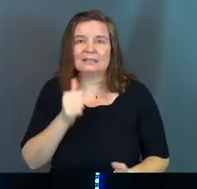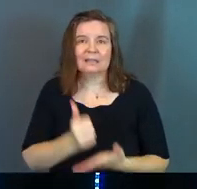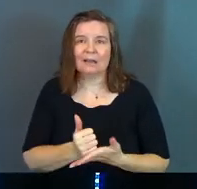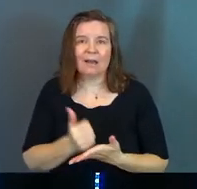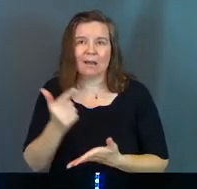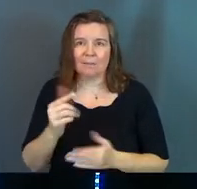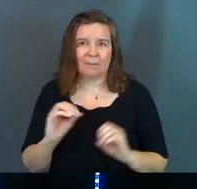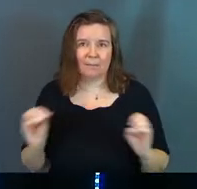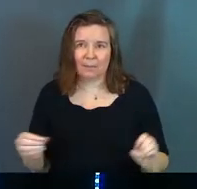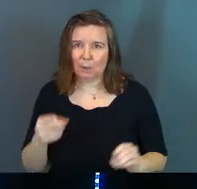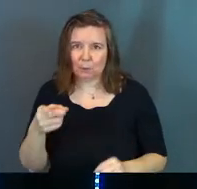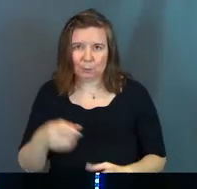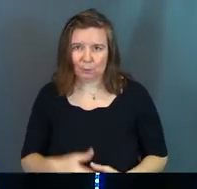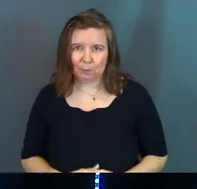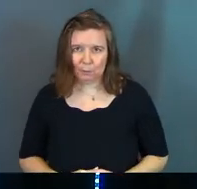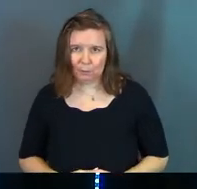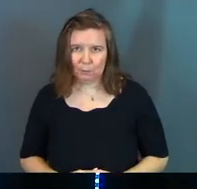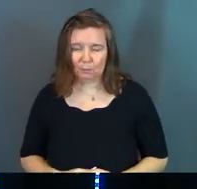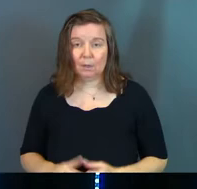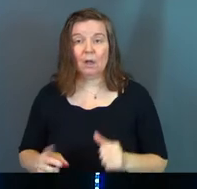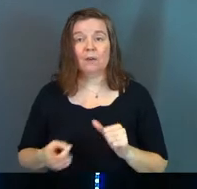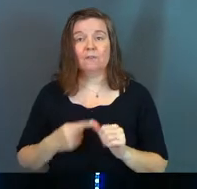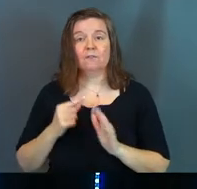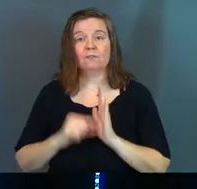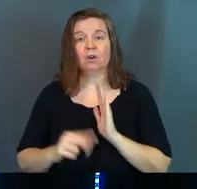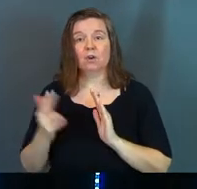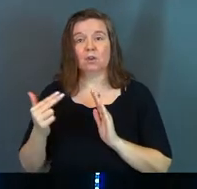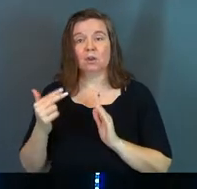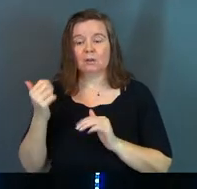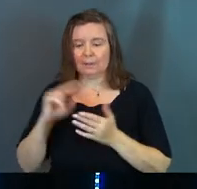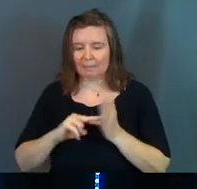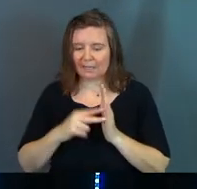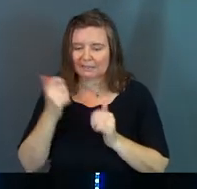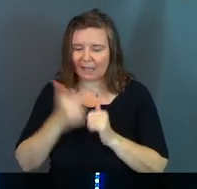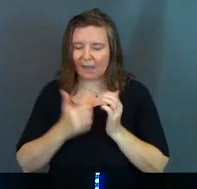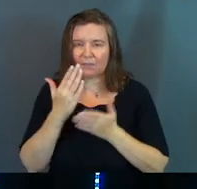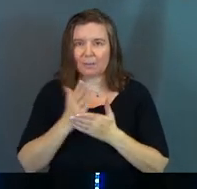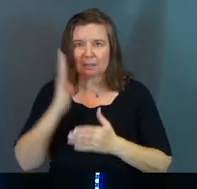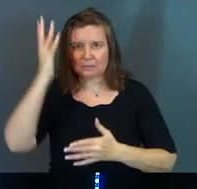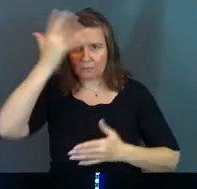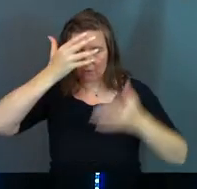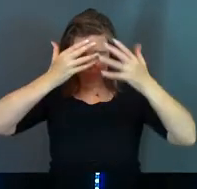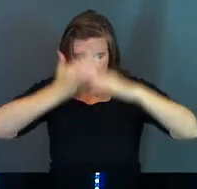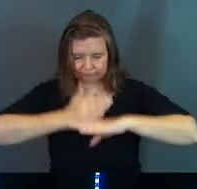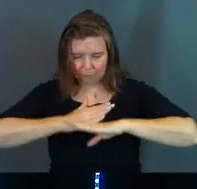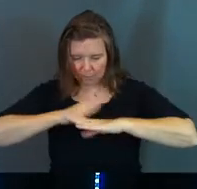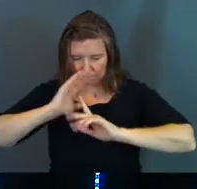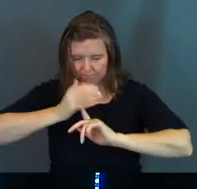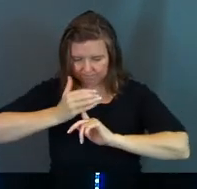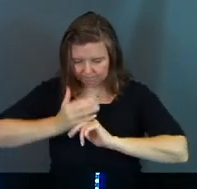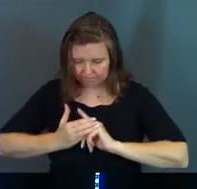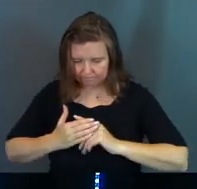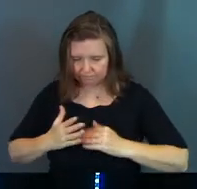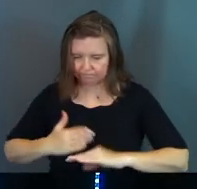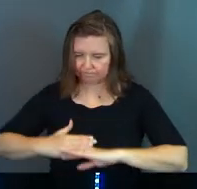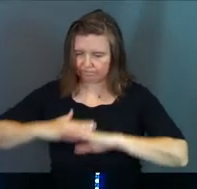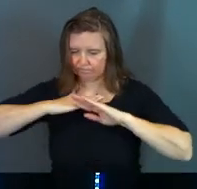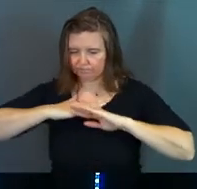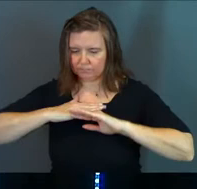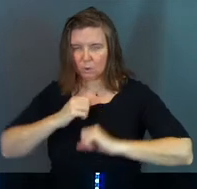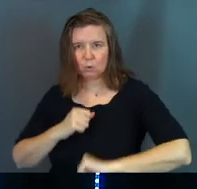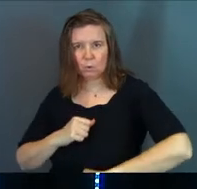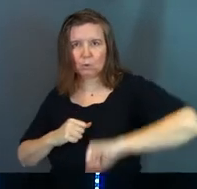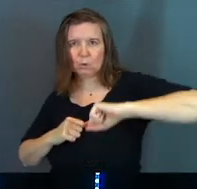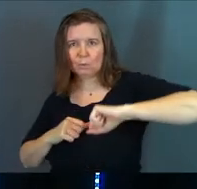help you. Verse 13, therefore, put on every piece of God's armor so you will be able to resist the devil, the enemy,